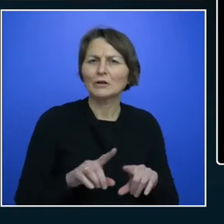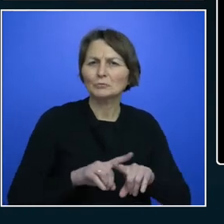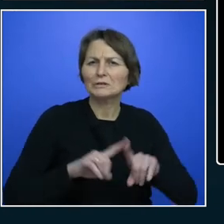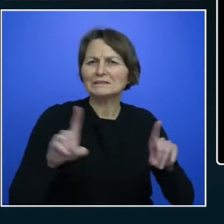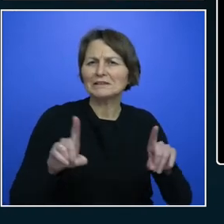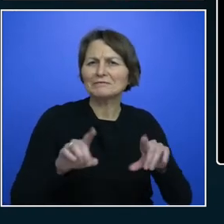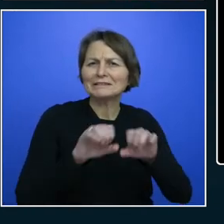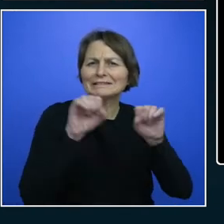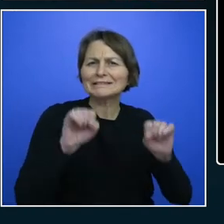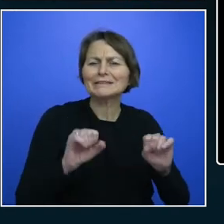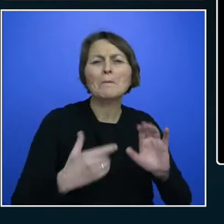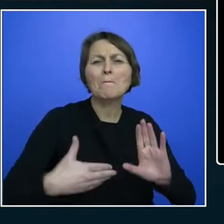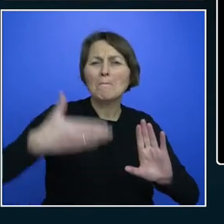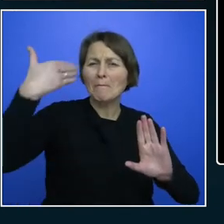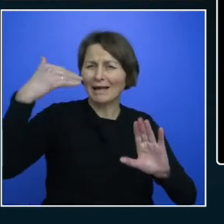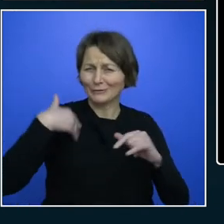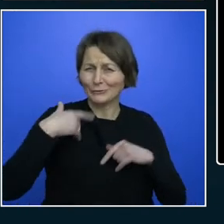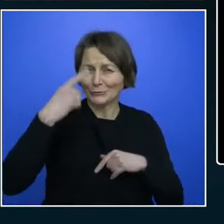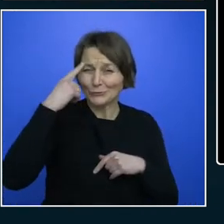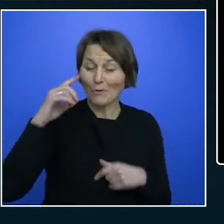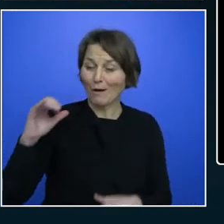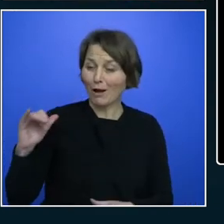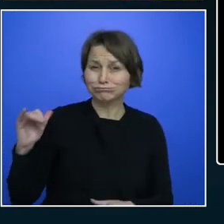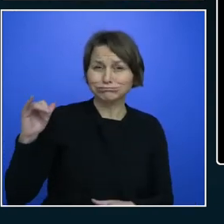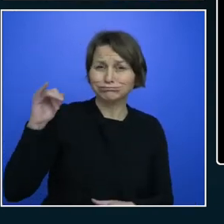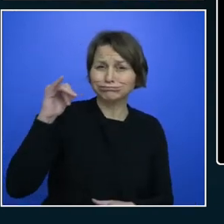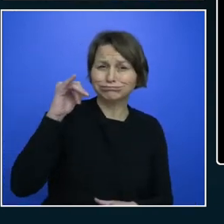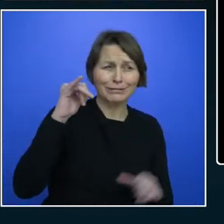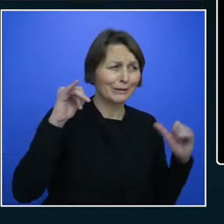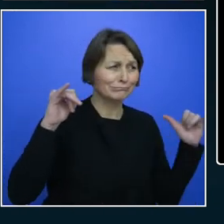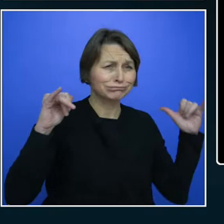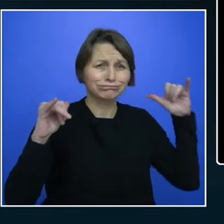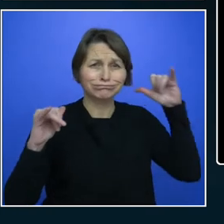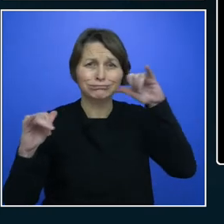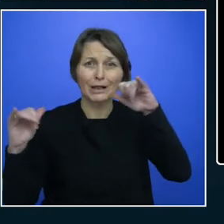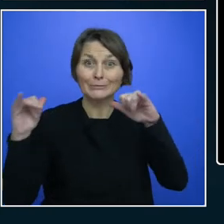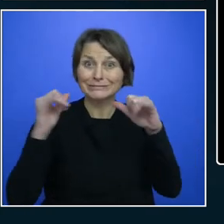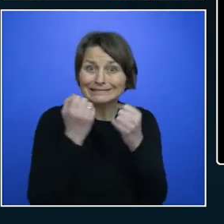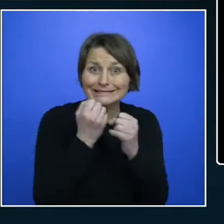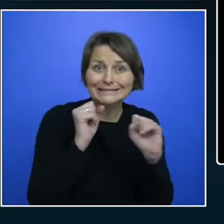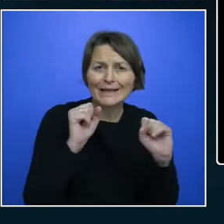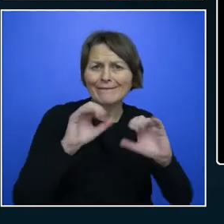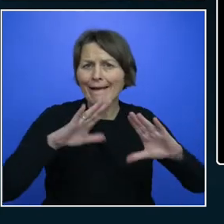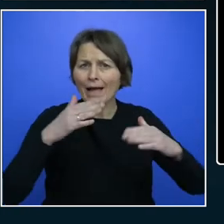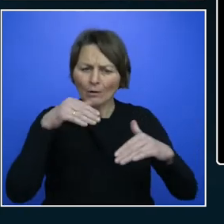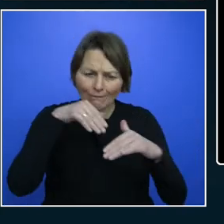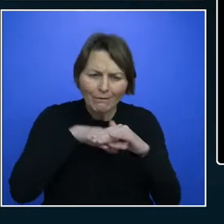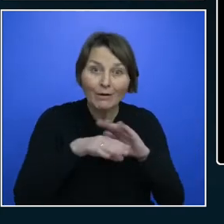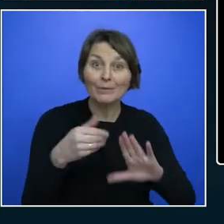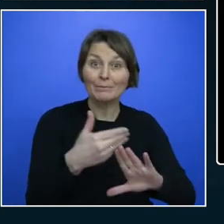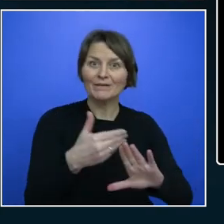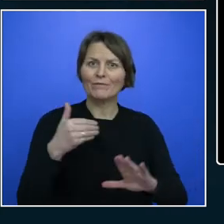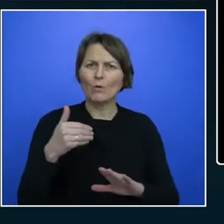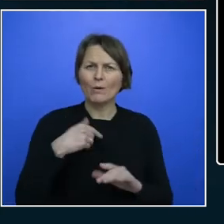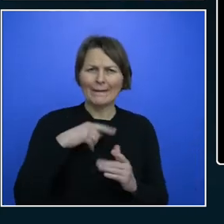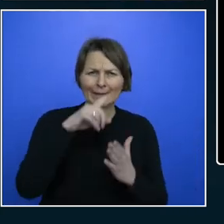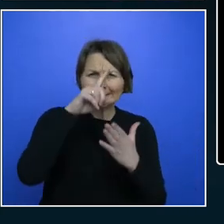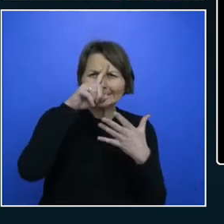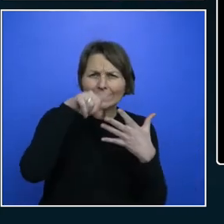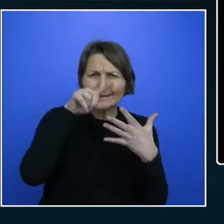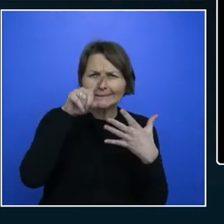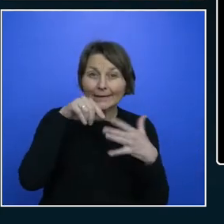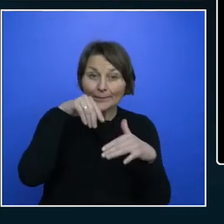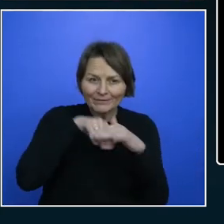were safe, actually. Site landing, preferences, registration, help logins, add to cart, search flights, help, check out ticketing, and then